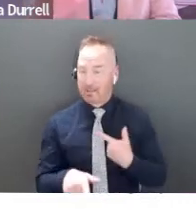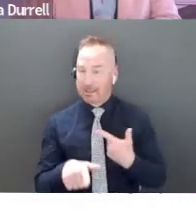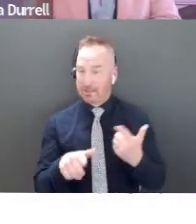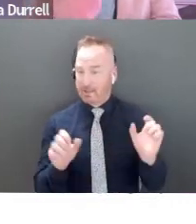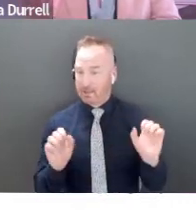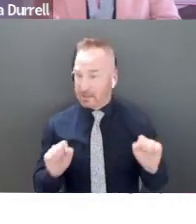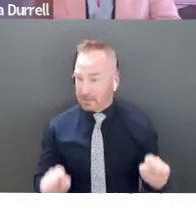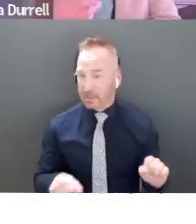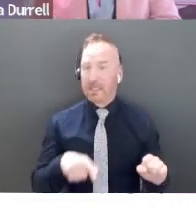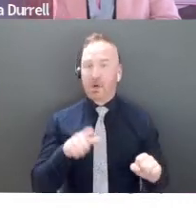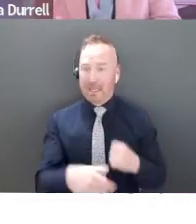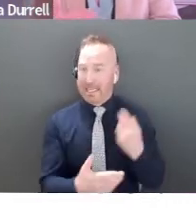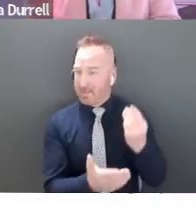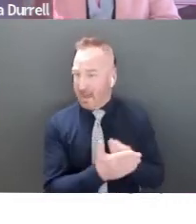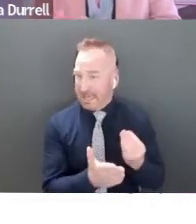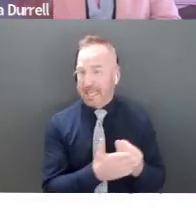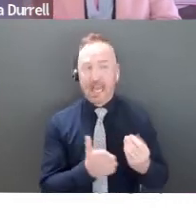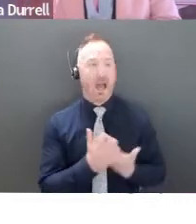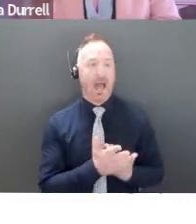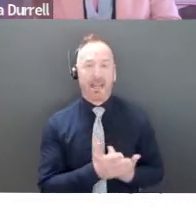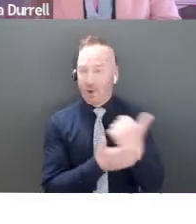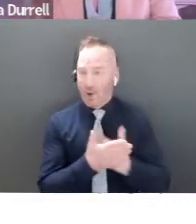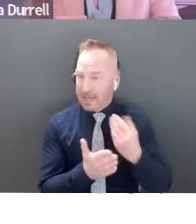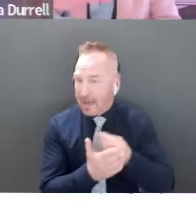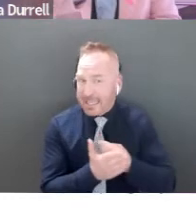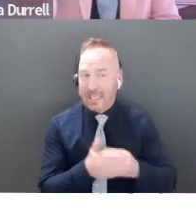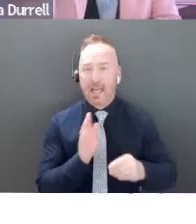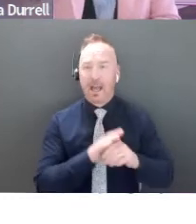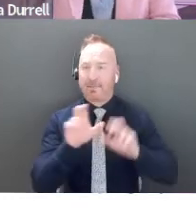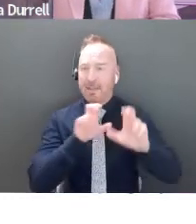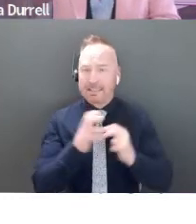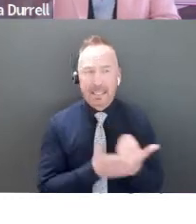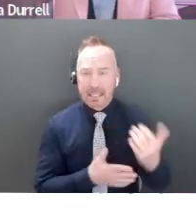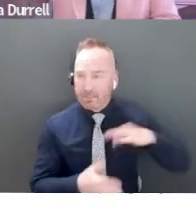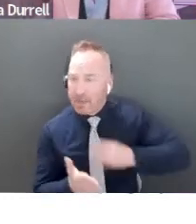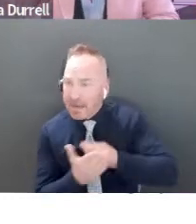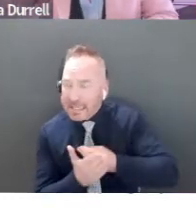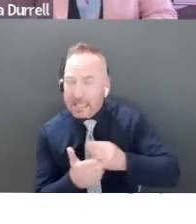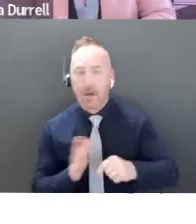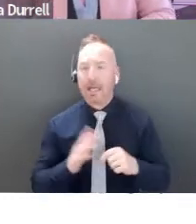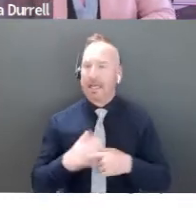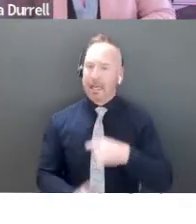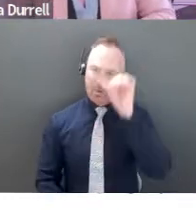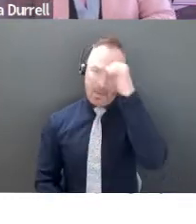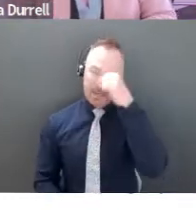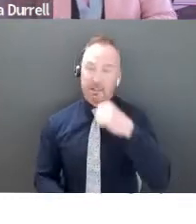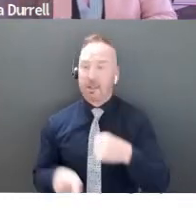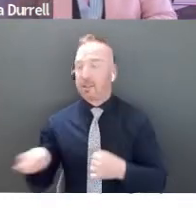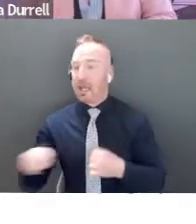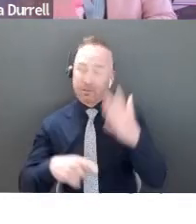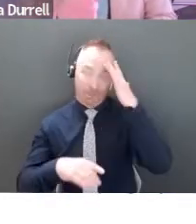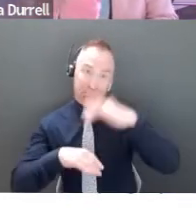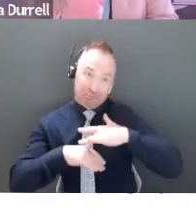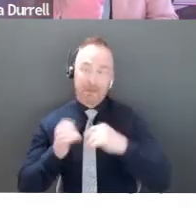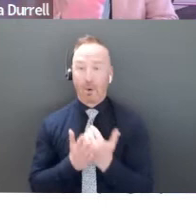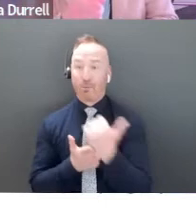if you, if you've actually got some money, you're making some money in the market, remind them of that again, because they might not got caught up in your revenue stream and a few other things, but